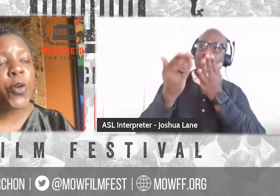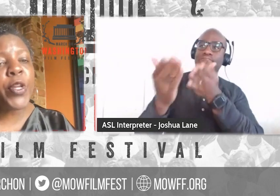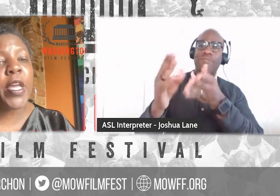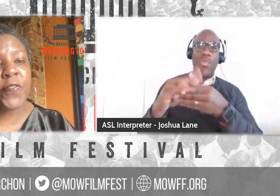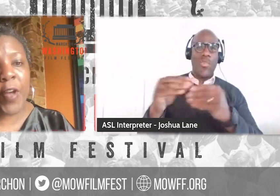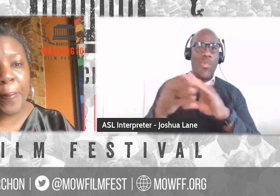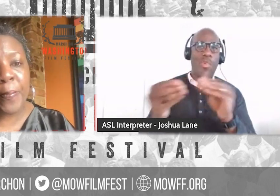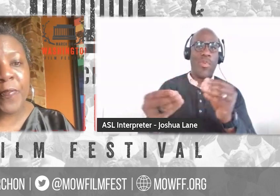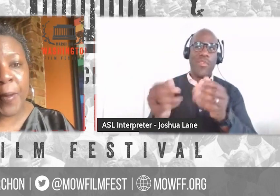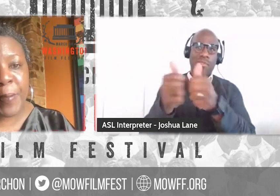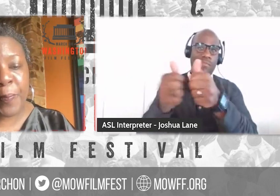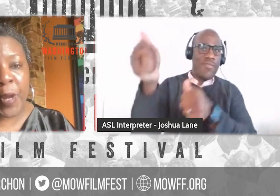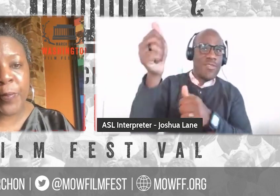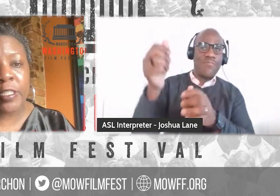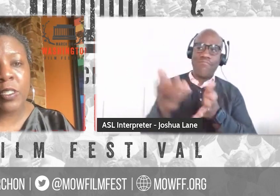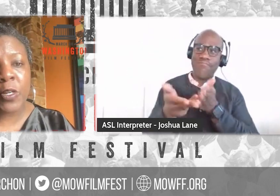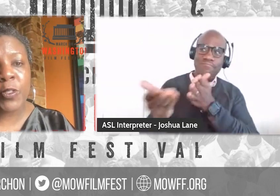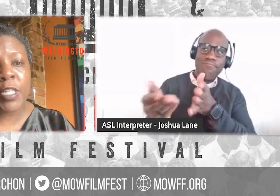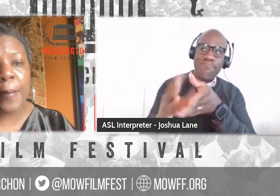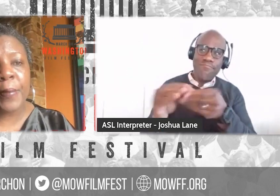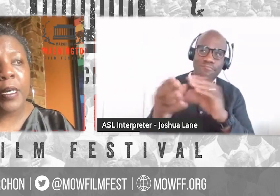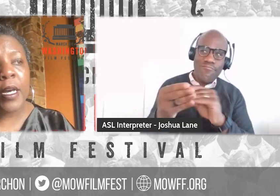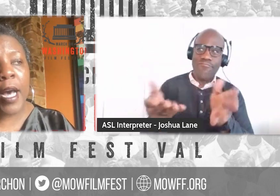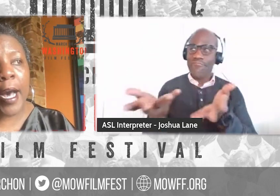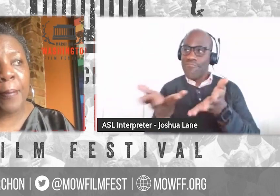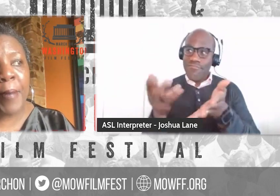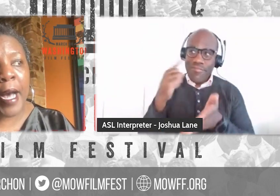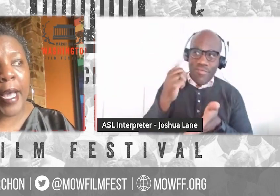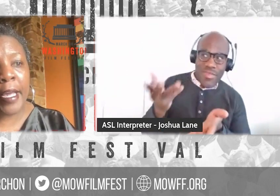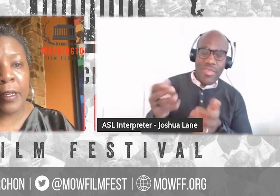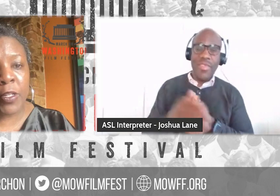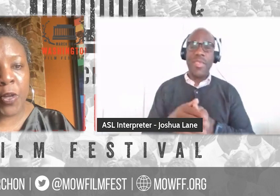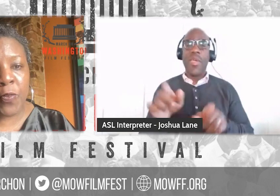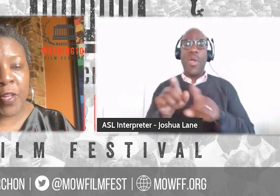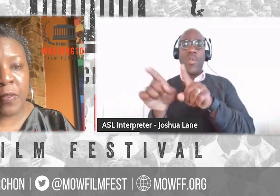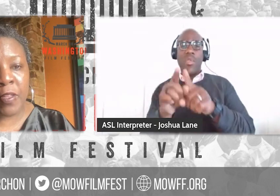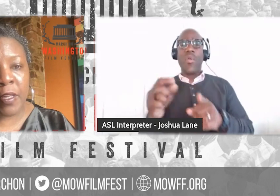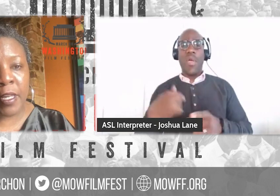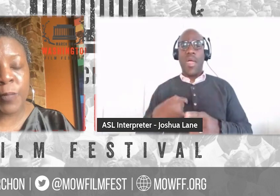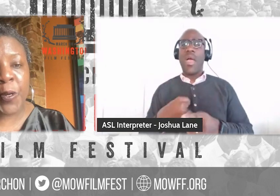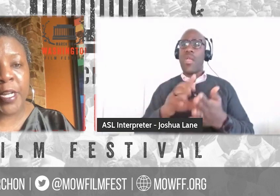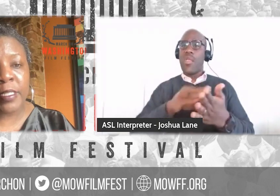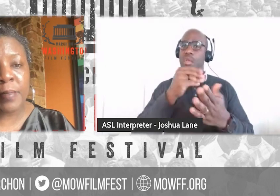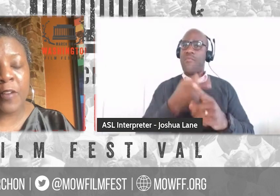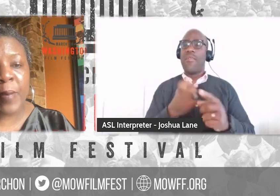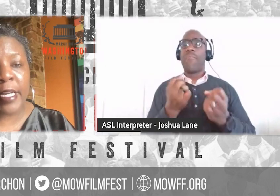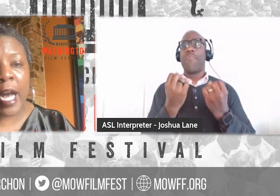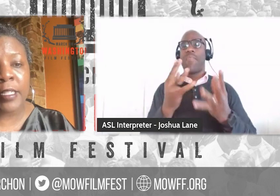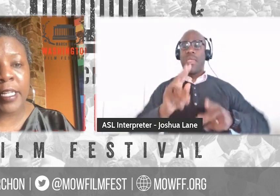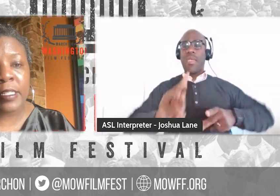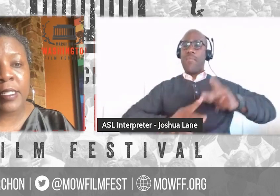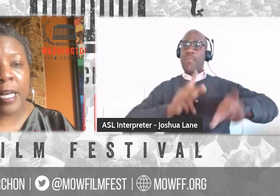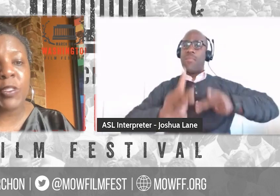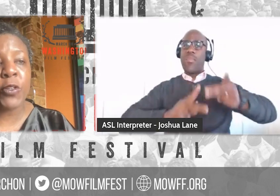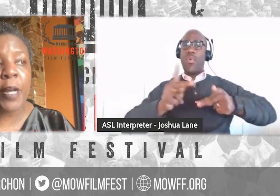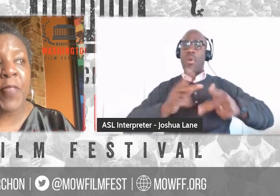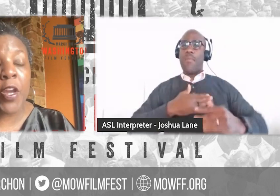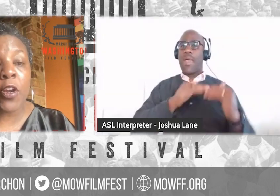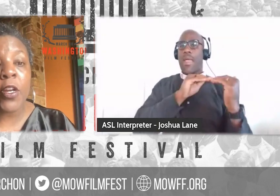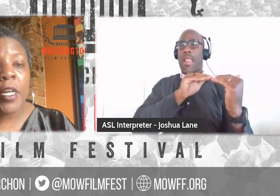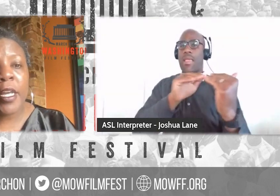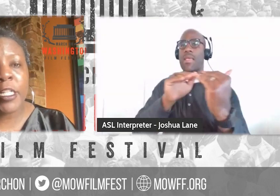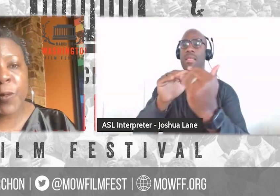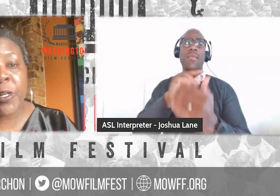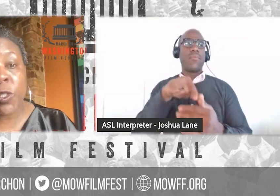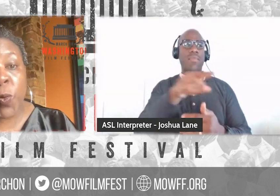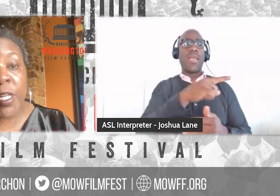also learning from, from people. I really soaked up, um, my, you know, the, the experience of my colleagues, soaked up